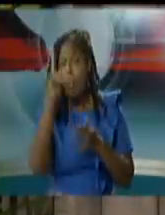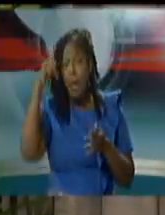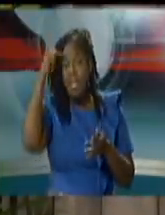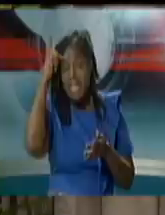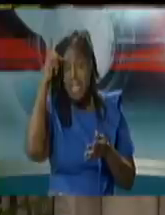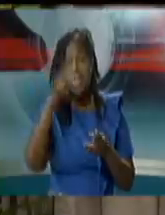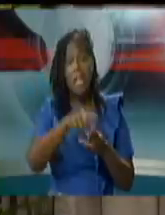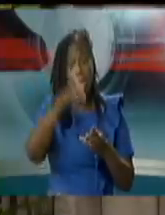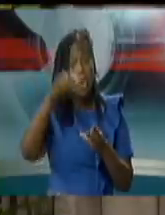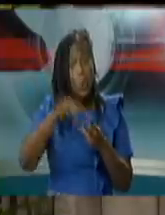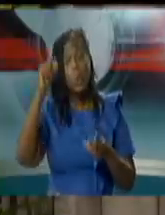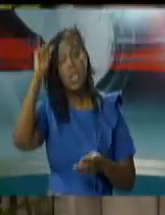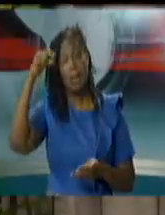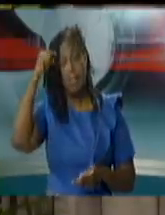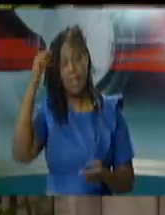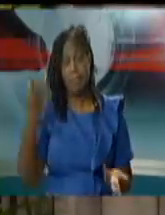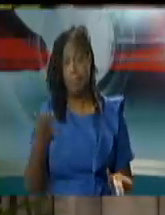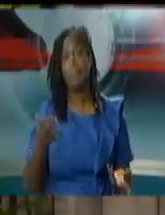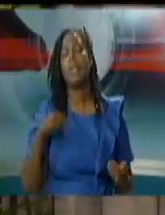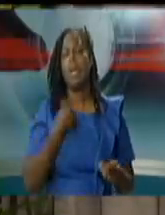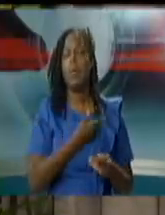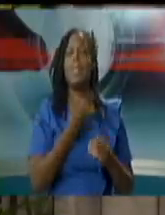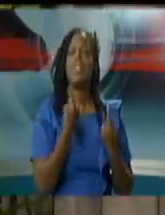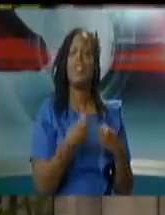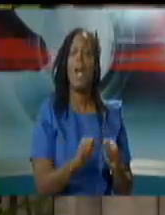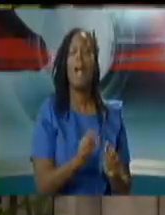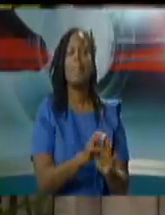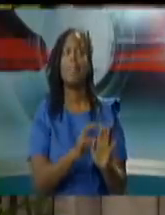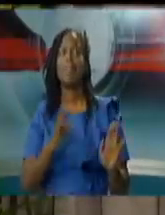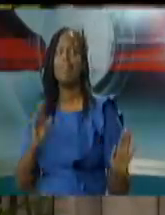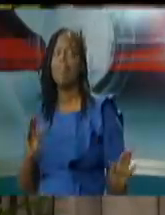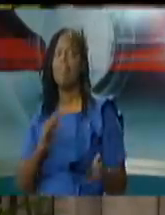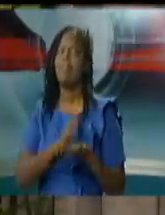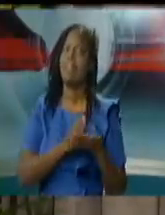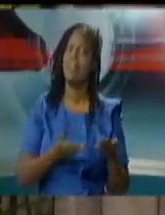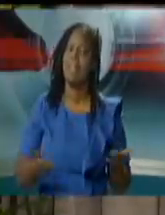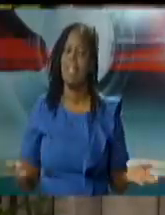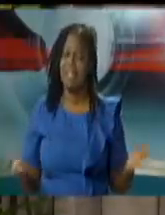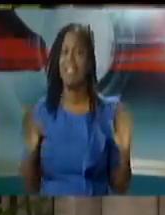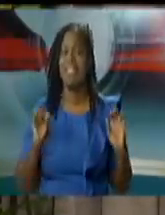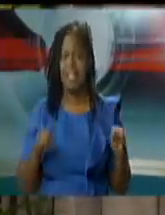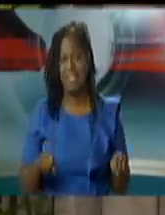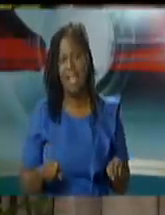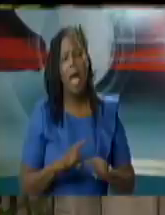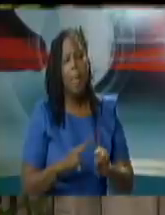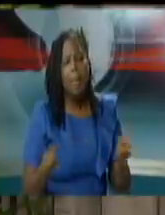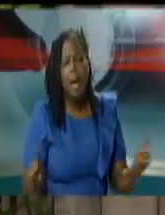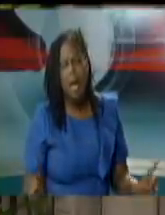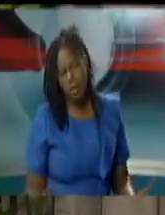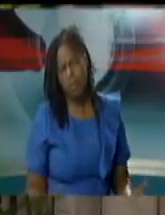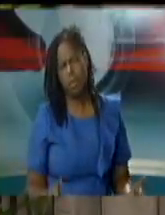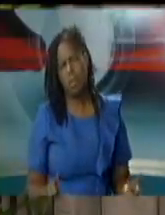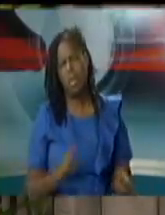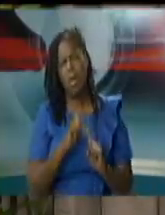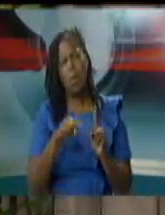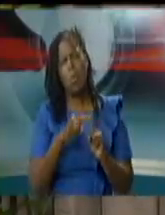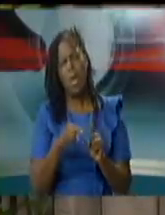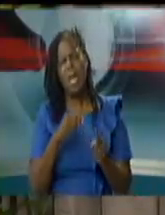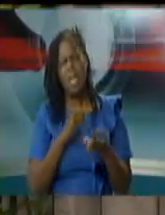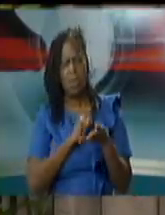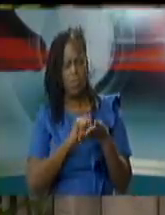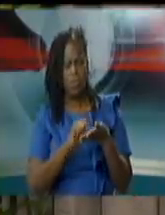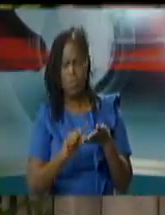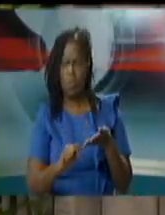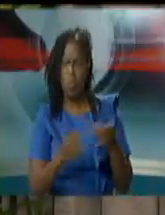that we are at pains to try and avoid certain things but in particular the reference to the line which